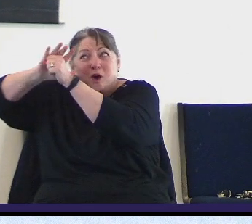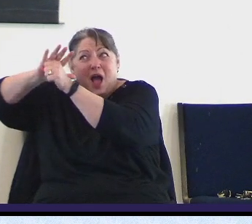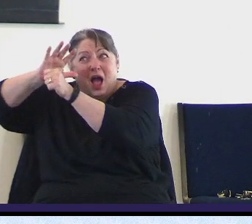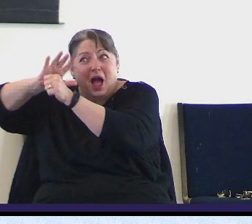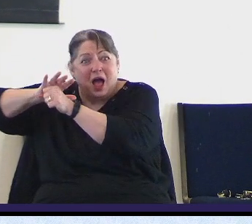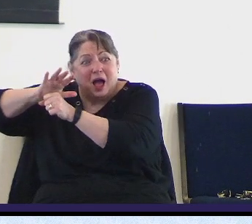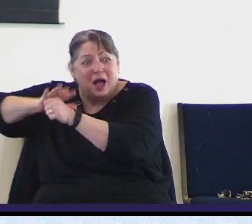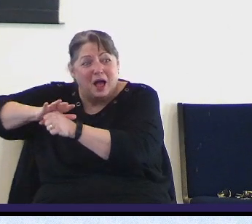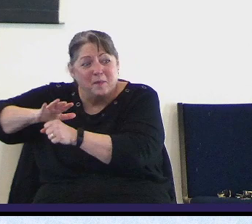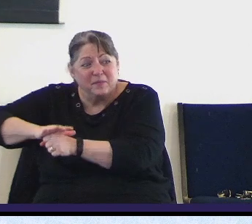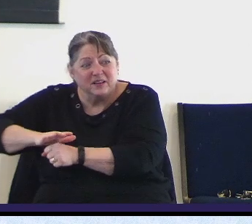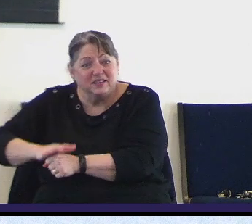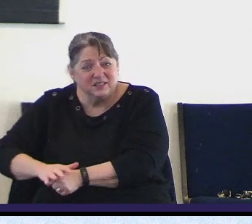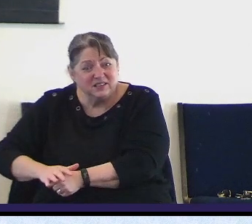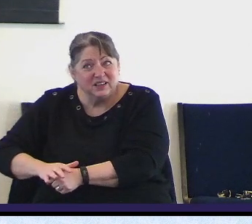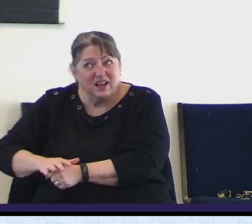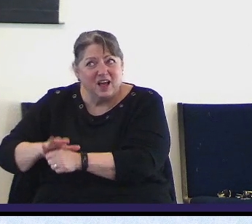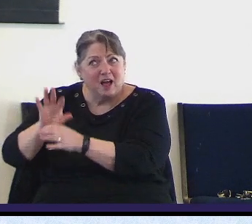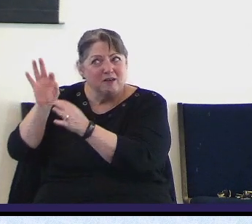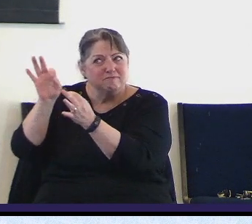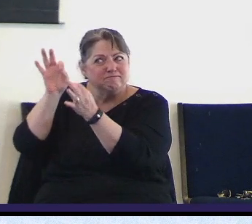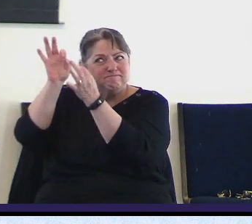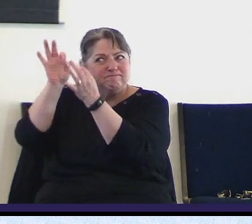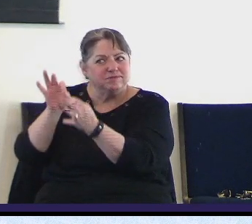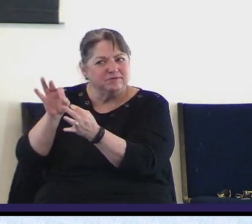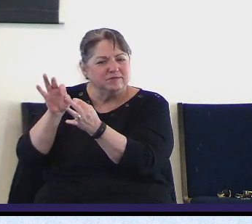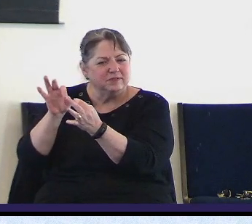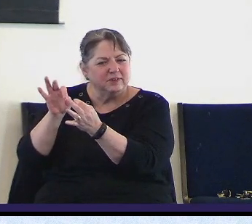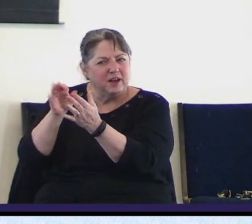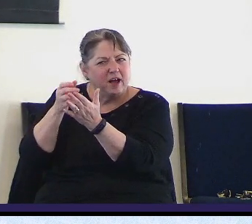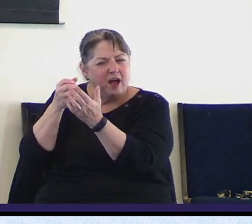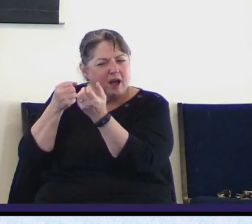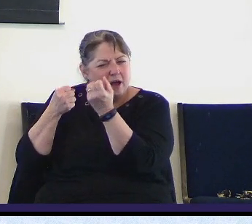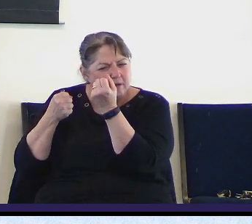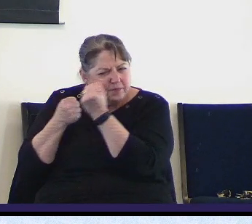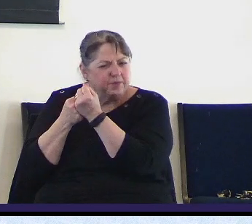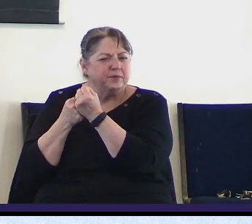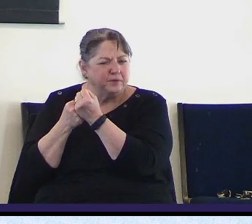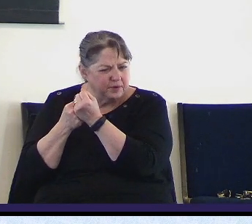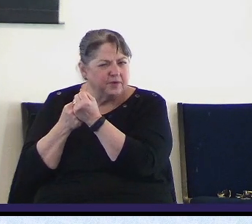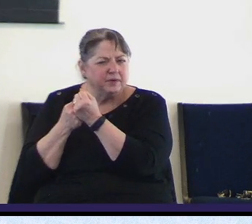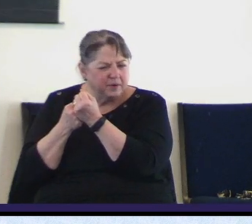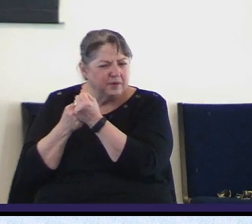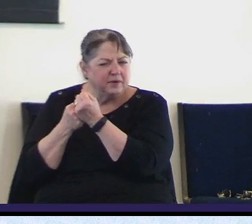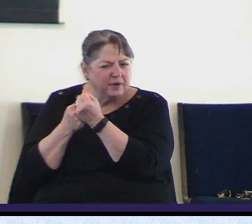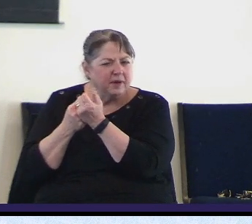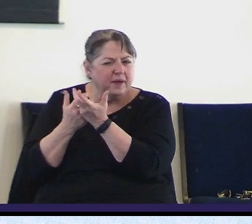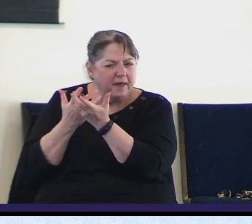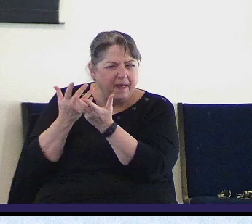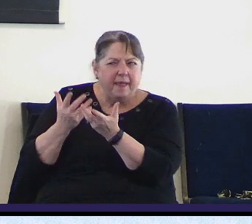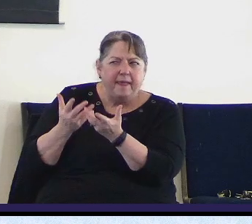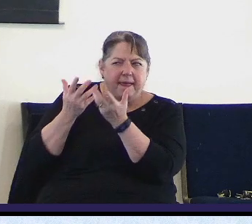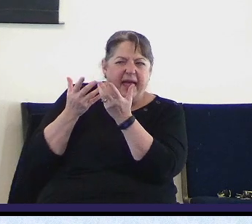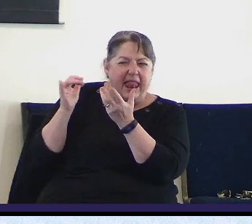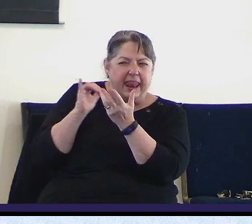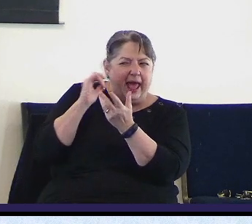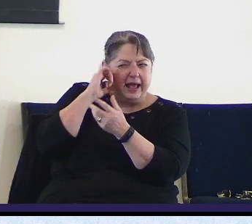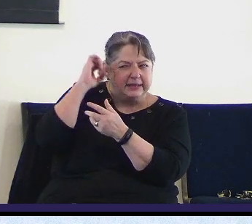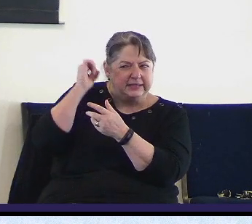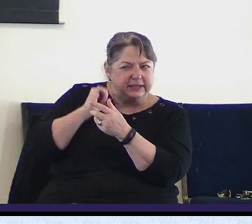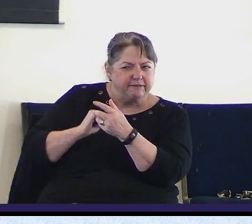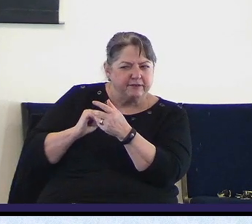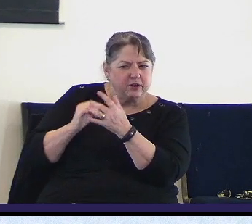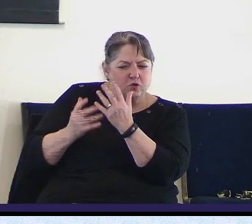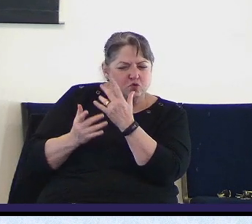that it's every promise is firm and true always it is tried as the precious silver and it means